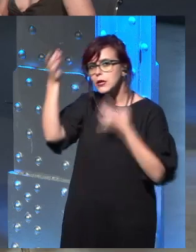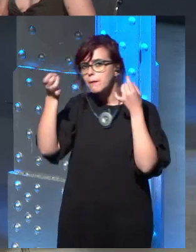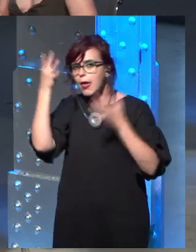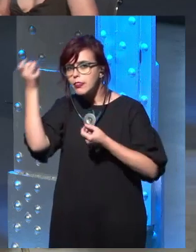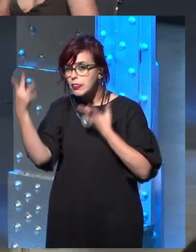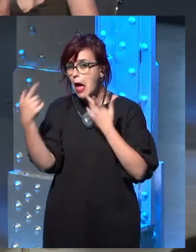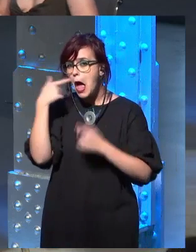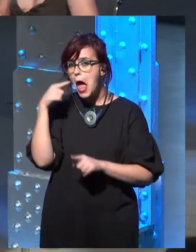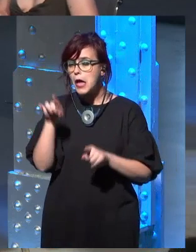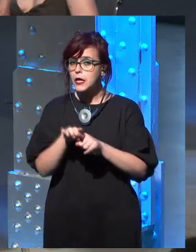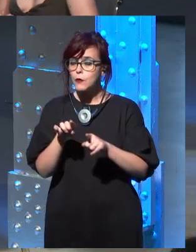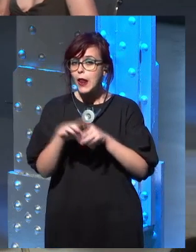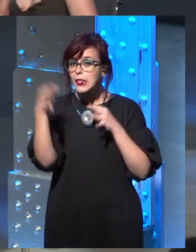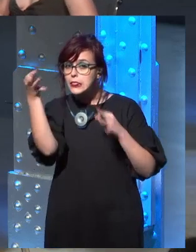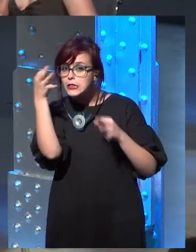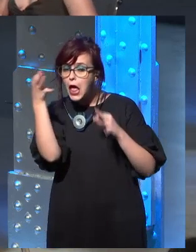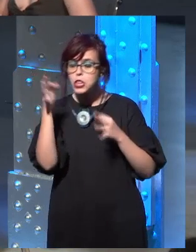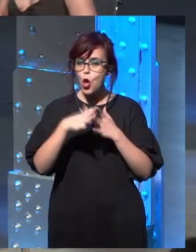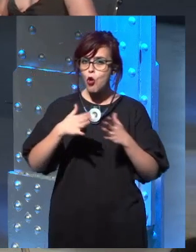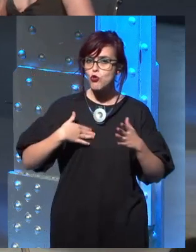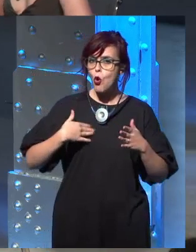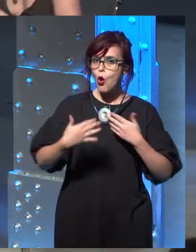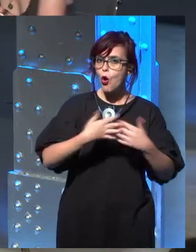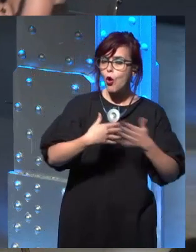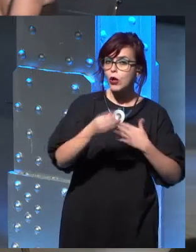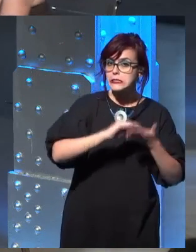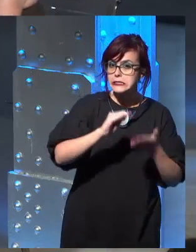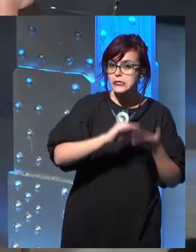another idea, and then he wrote something much better and much longer.